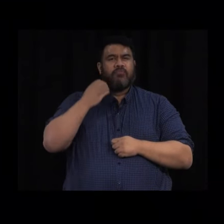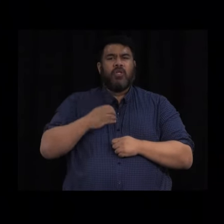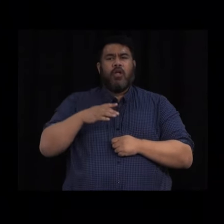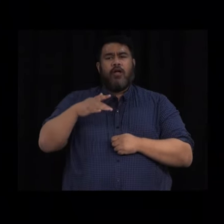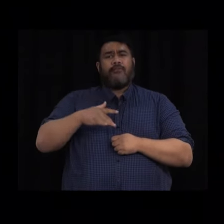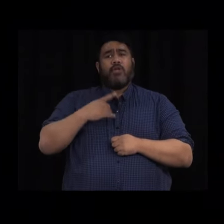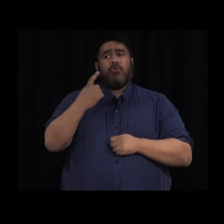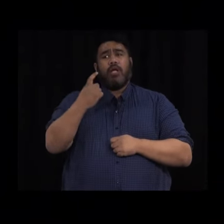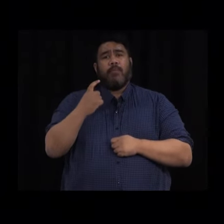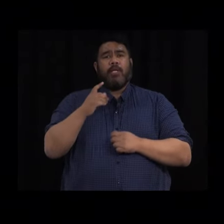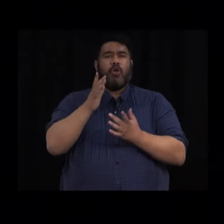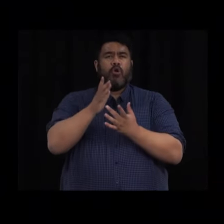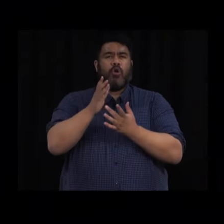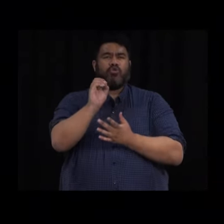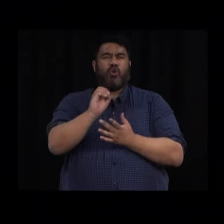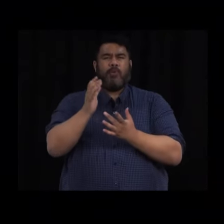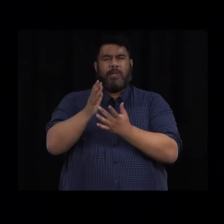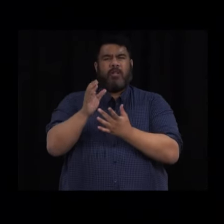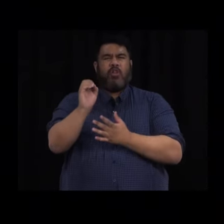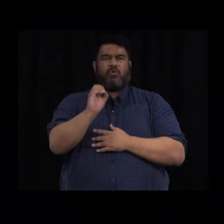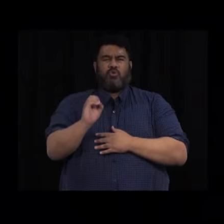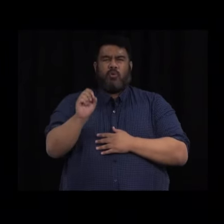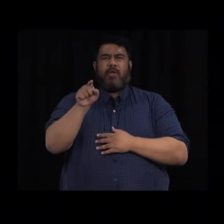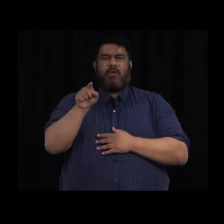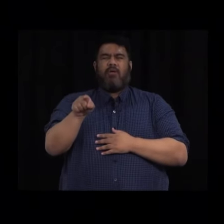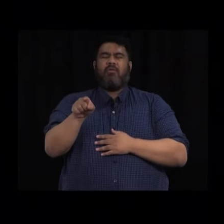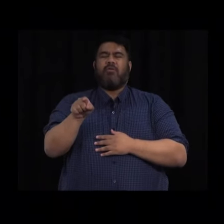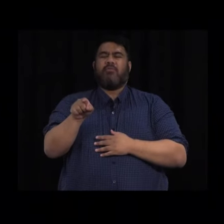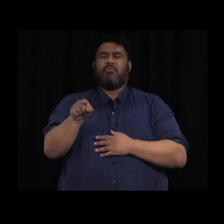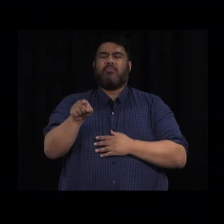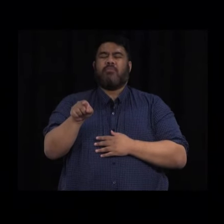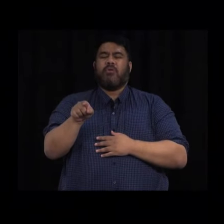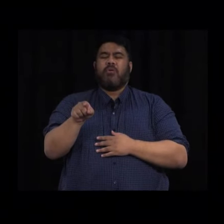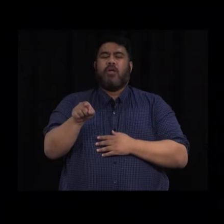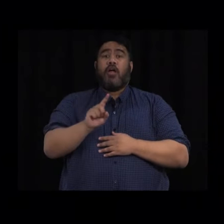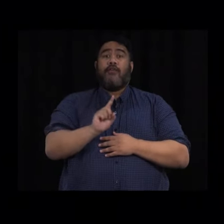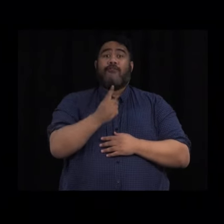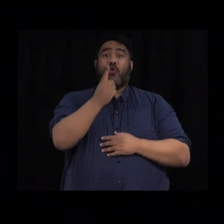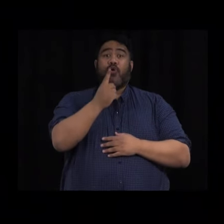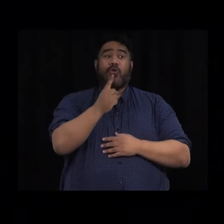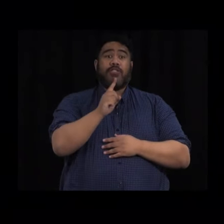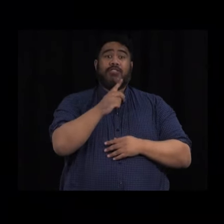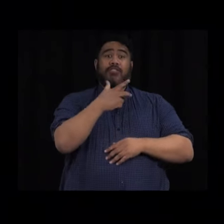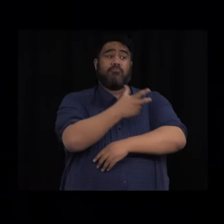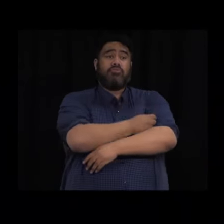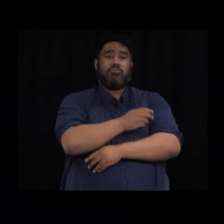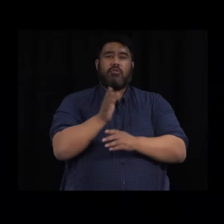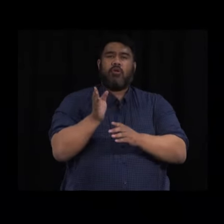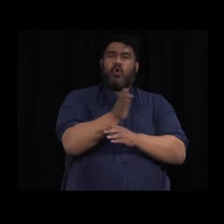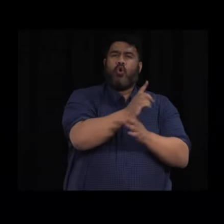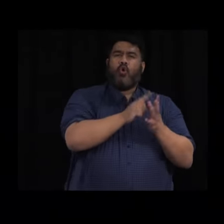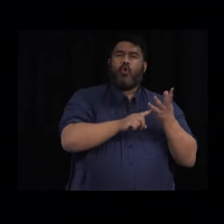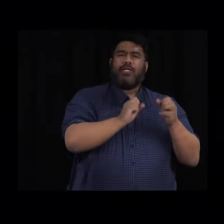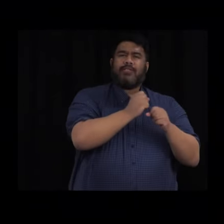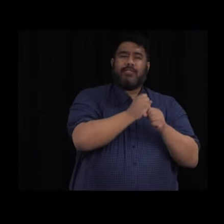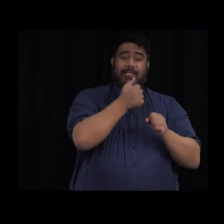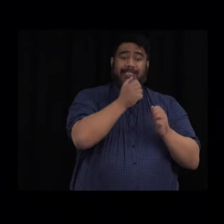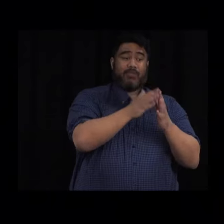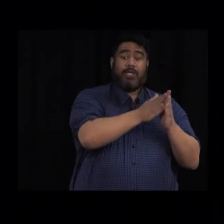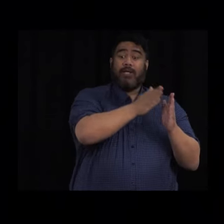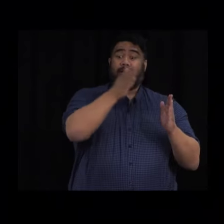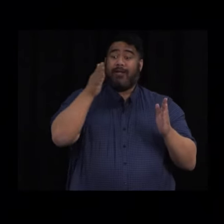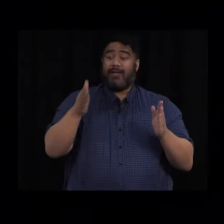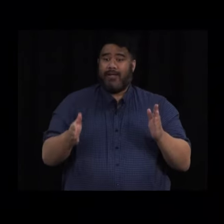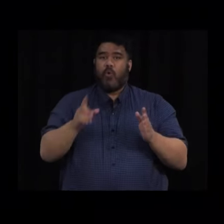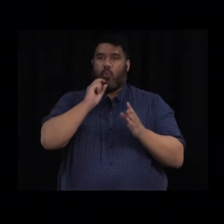mid-October, six to eight weeks after the record numbers of first doses that we saw in that late August, early September period.